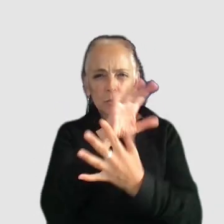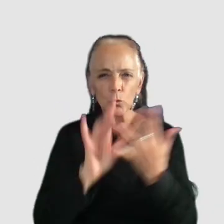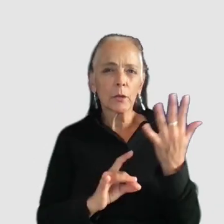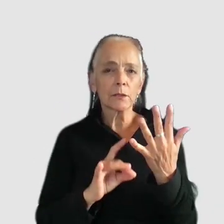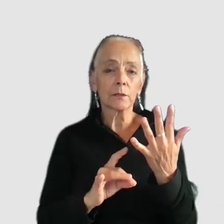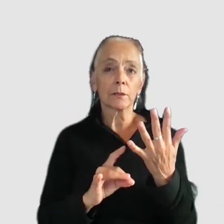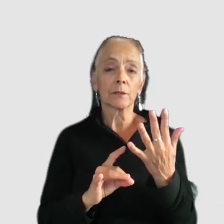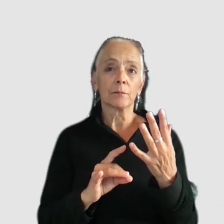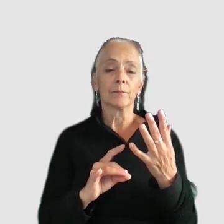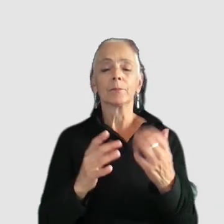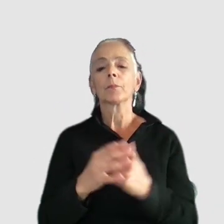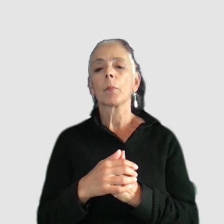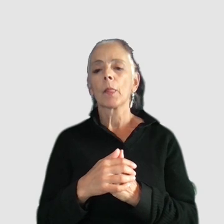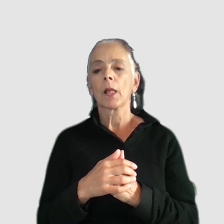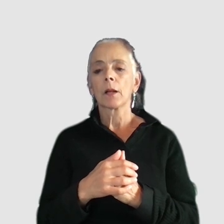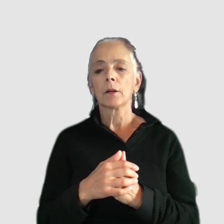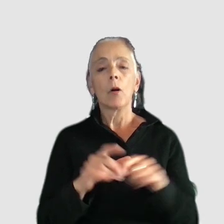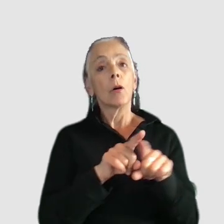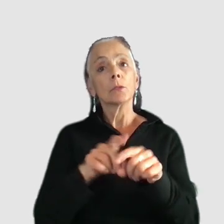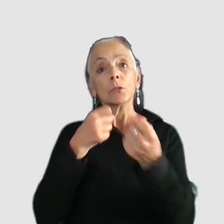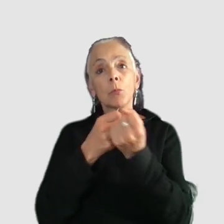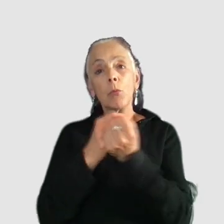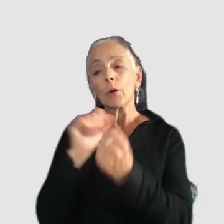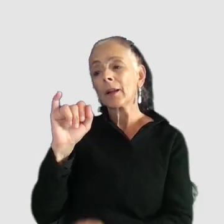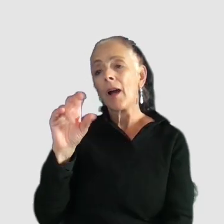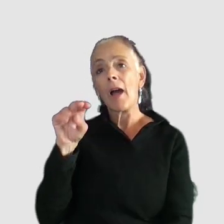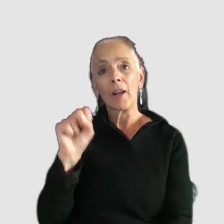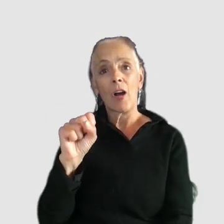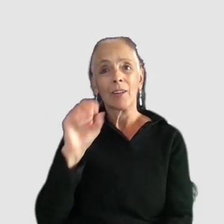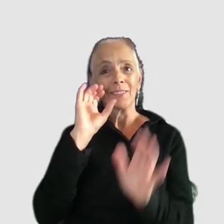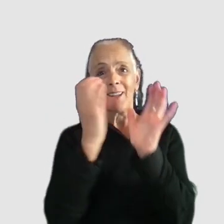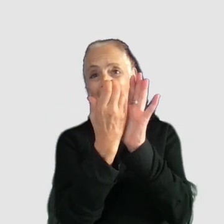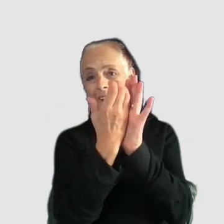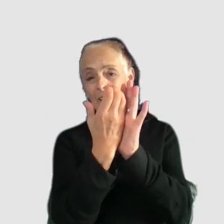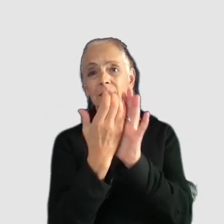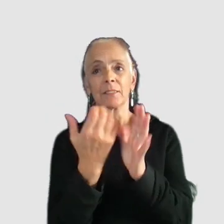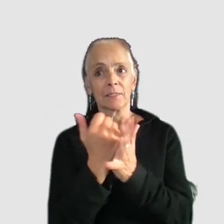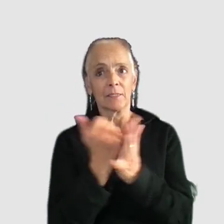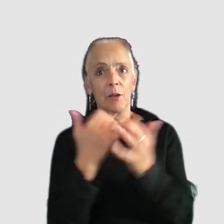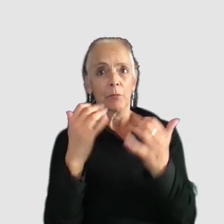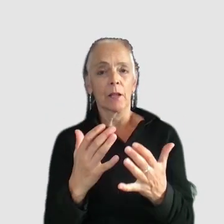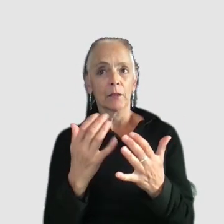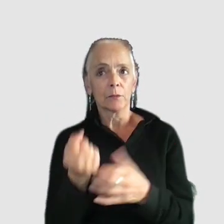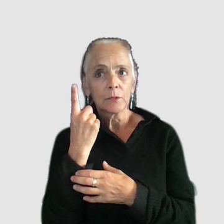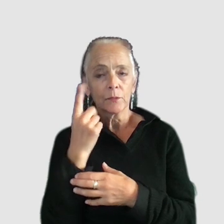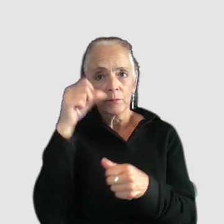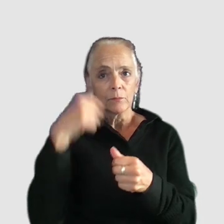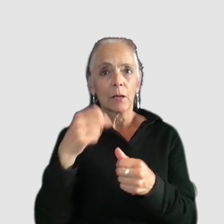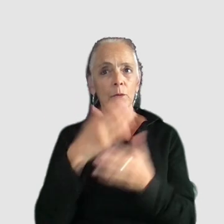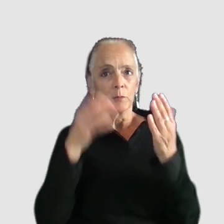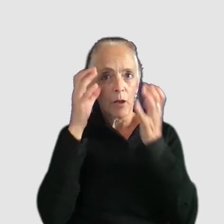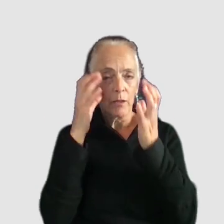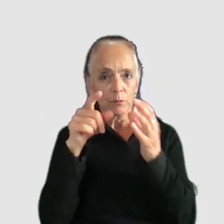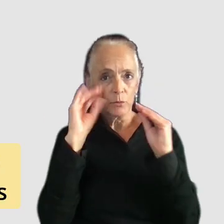player can make and also supporting icons they can be a really great way of helping players to understand and remember some the concepts that you're